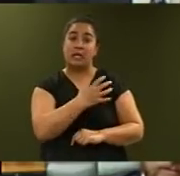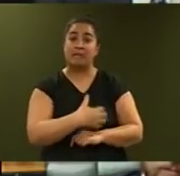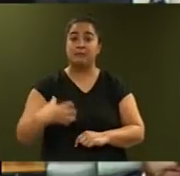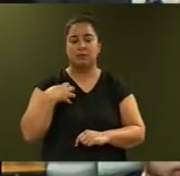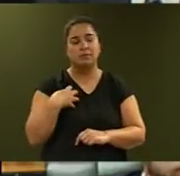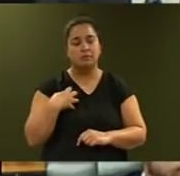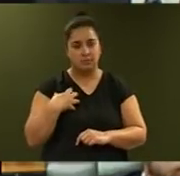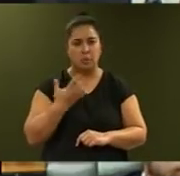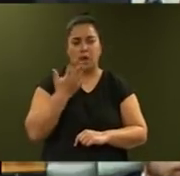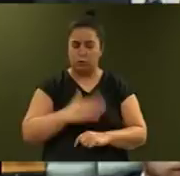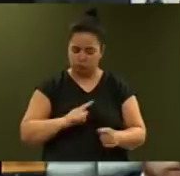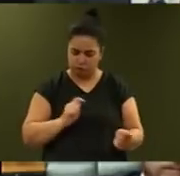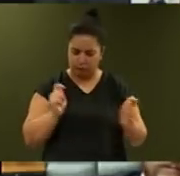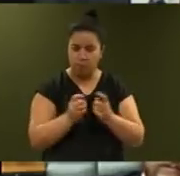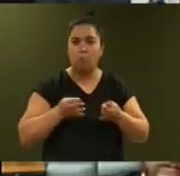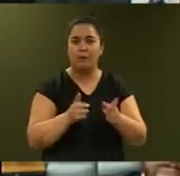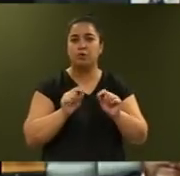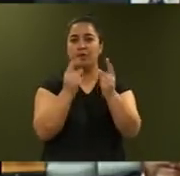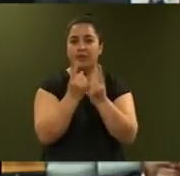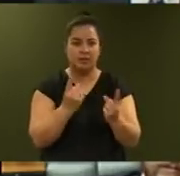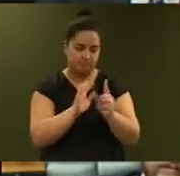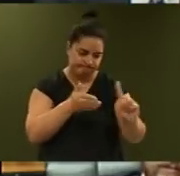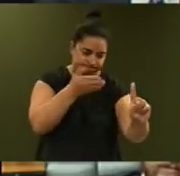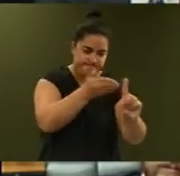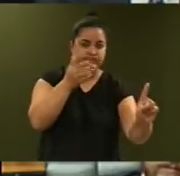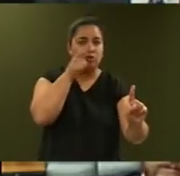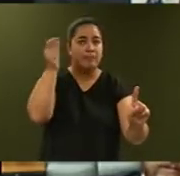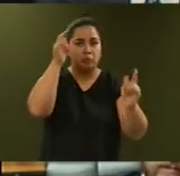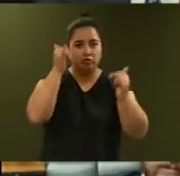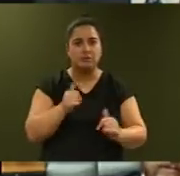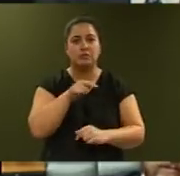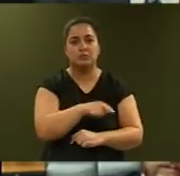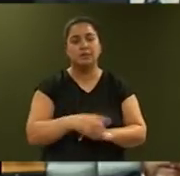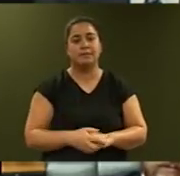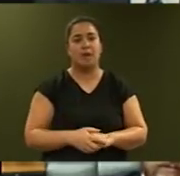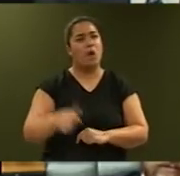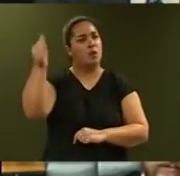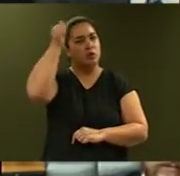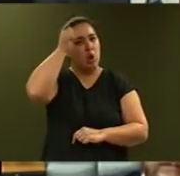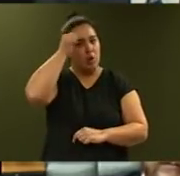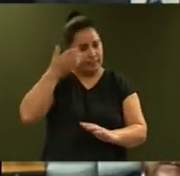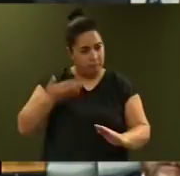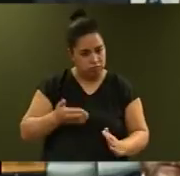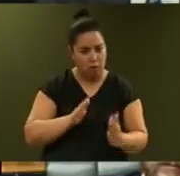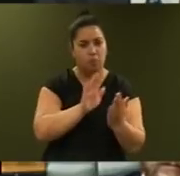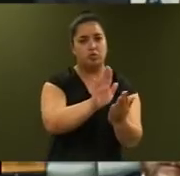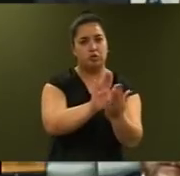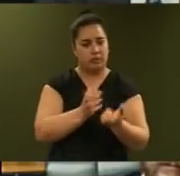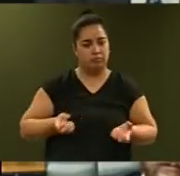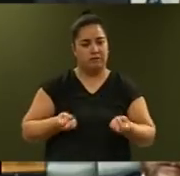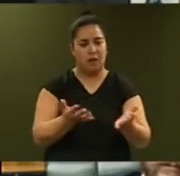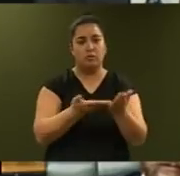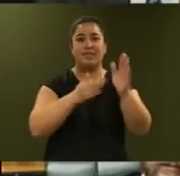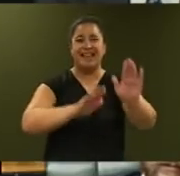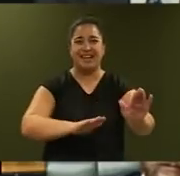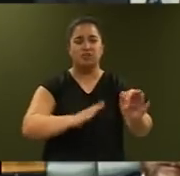things differently when it comes to criminal justice. We know that the approach that has delivered to New Zealand one of